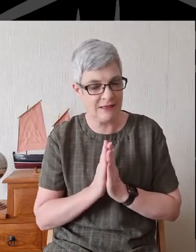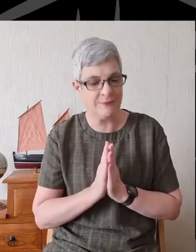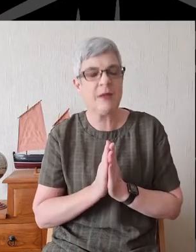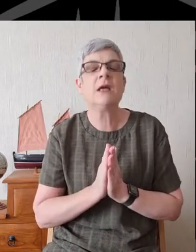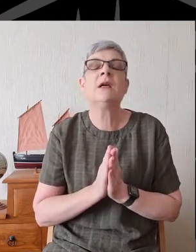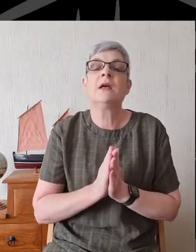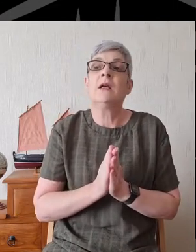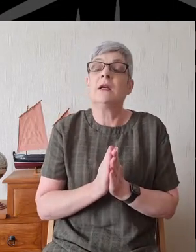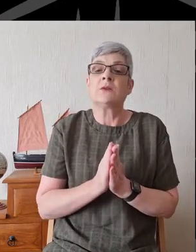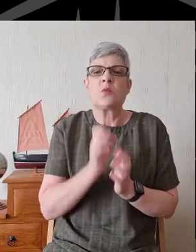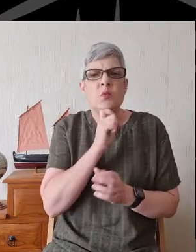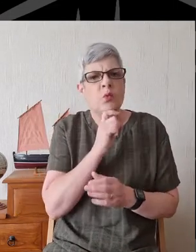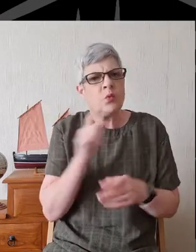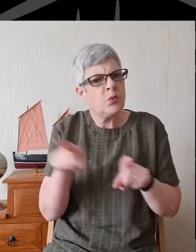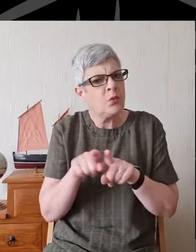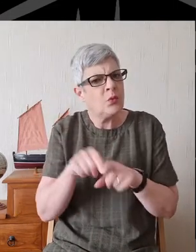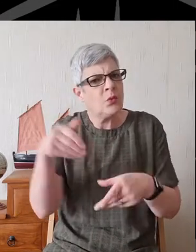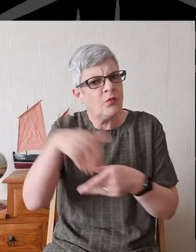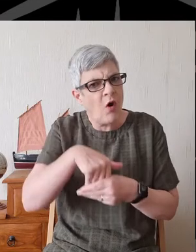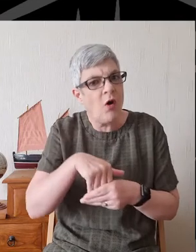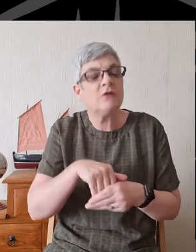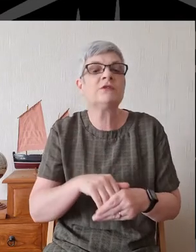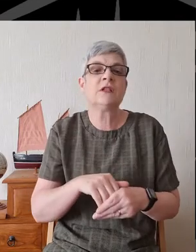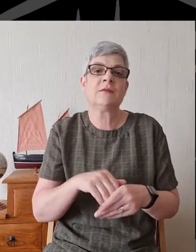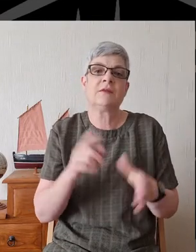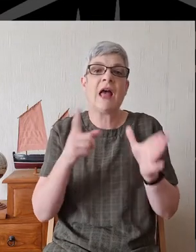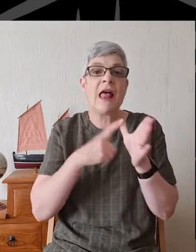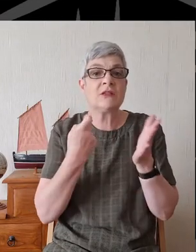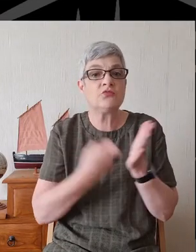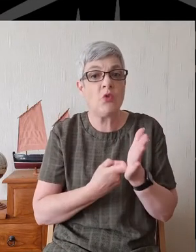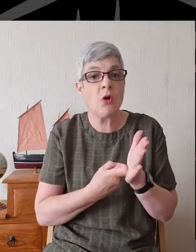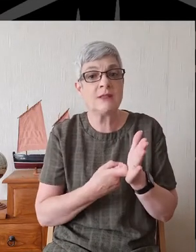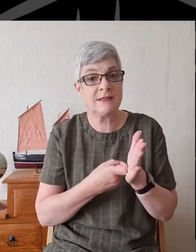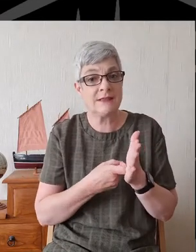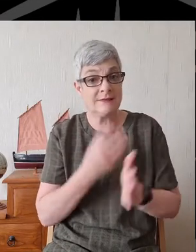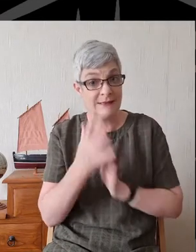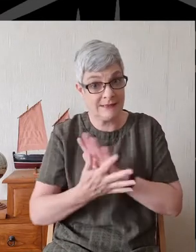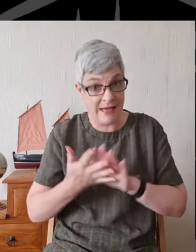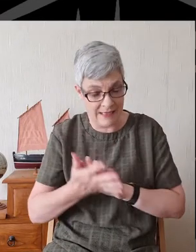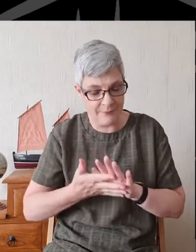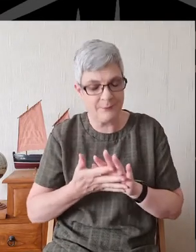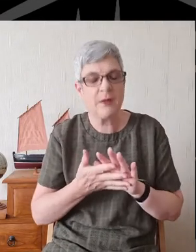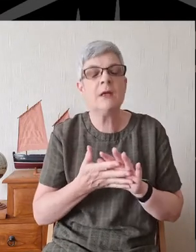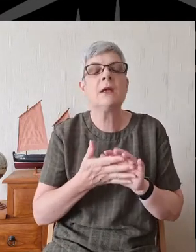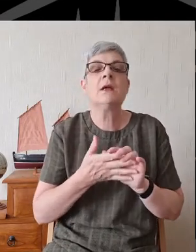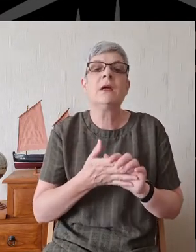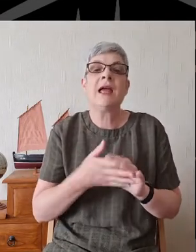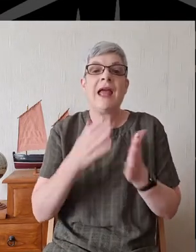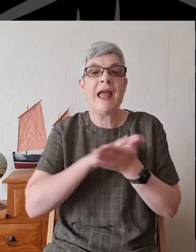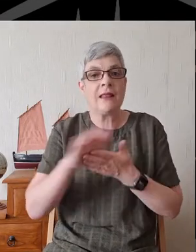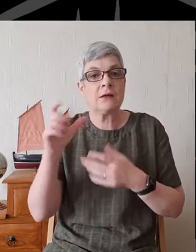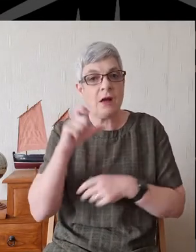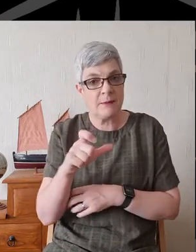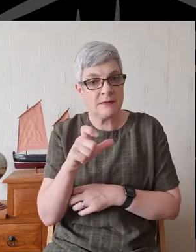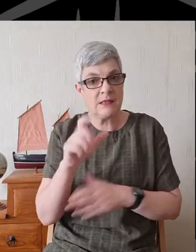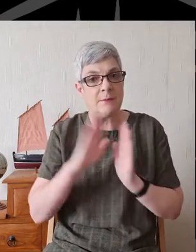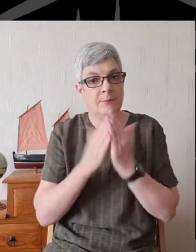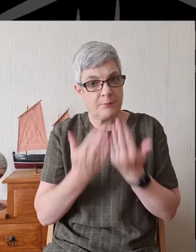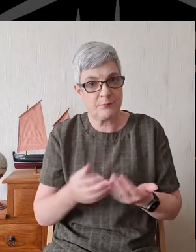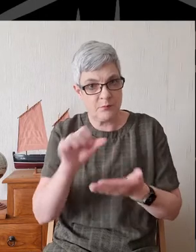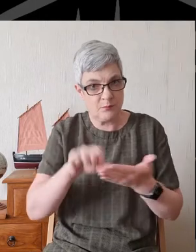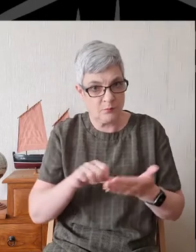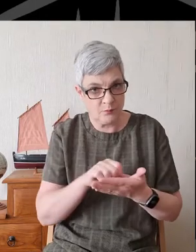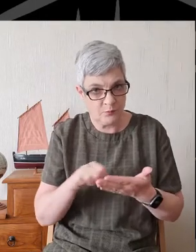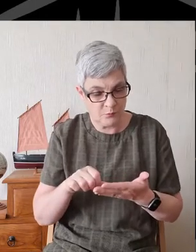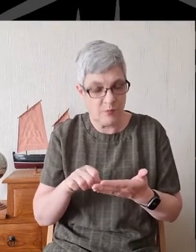myself taking part in the service, Alison Ross is doing the signing, Helen Cuthbertson the Bible reading, and John Collard is leading us in our